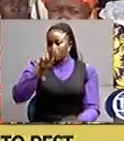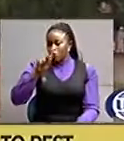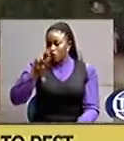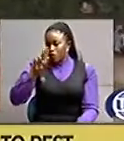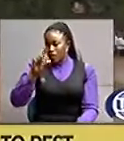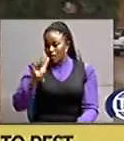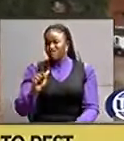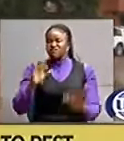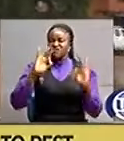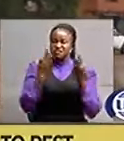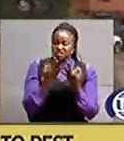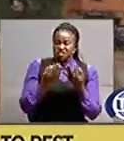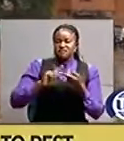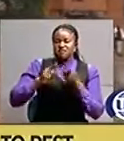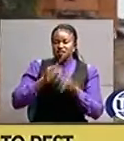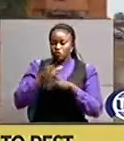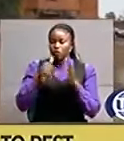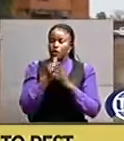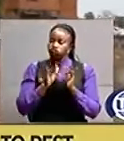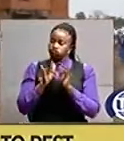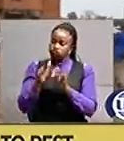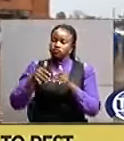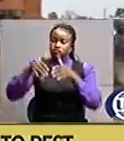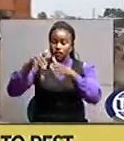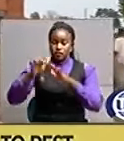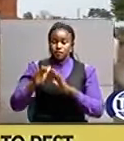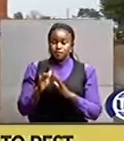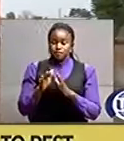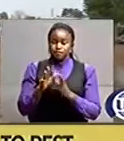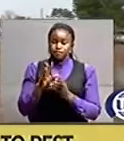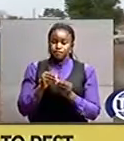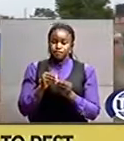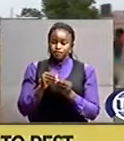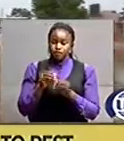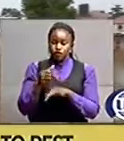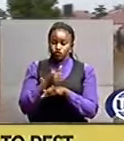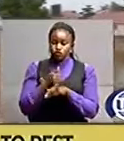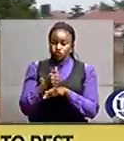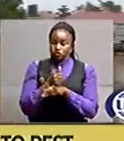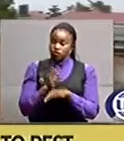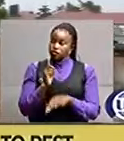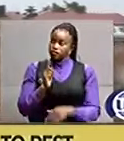for ubc tv news i am philip aguta in soroti